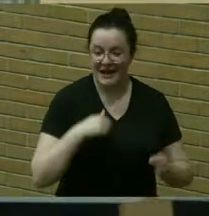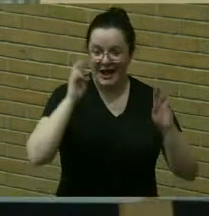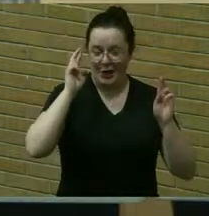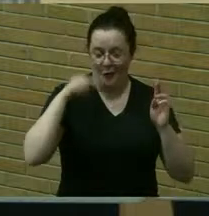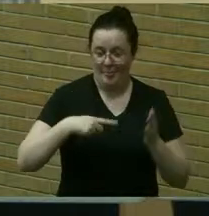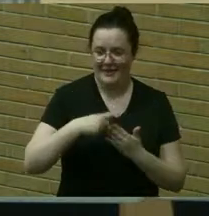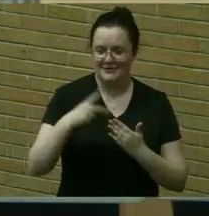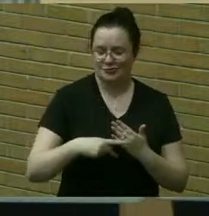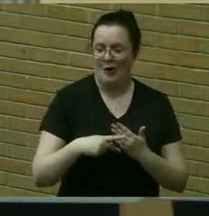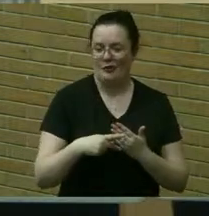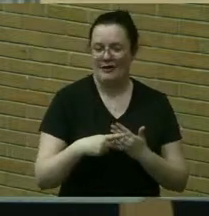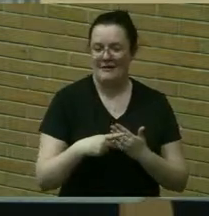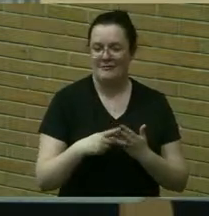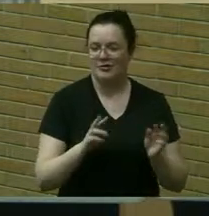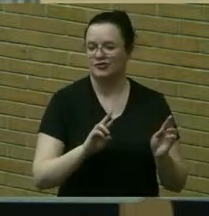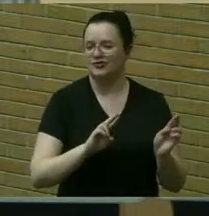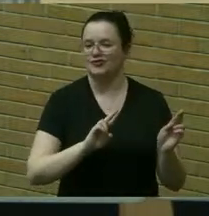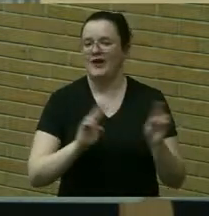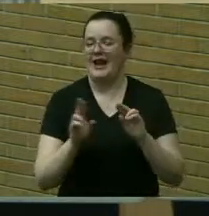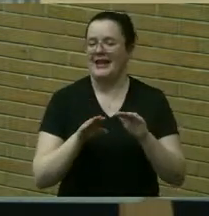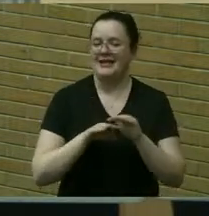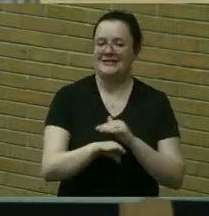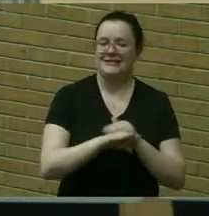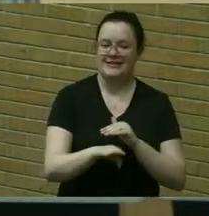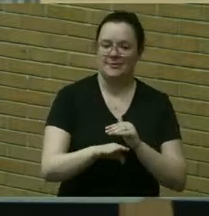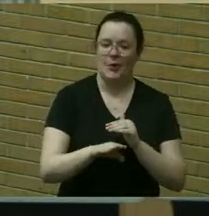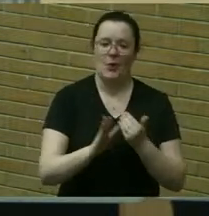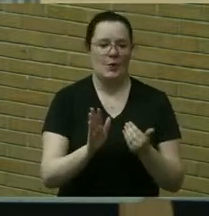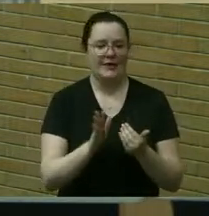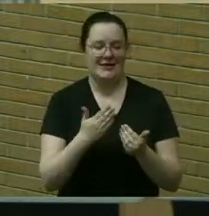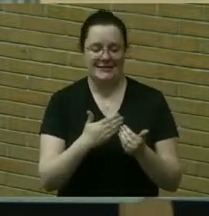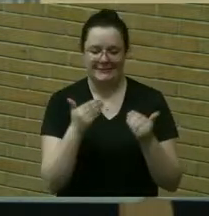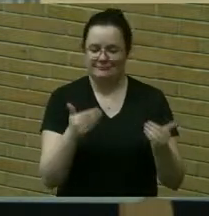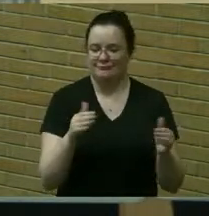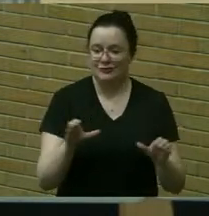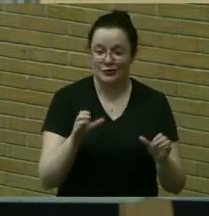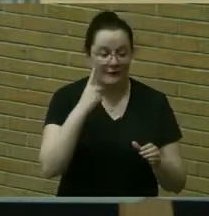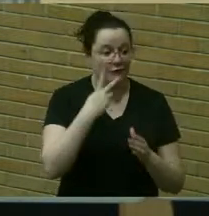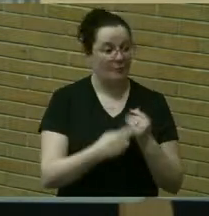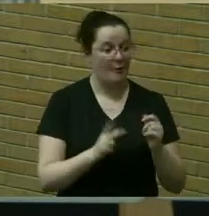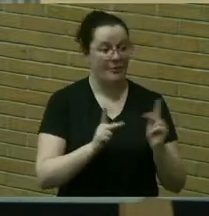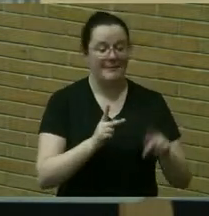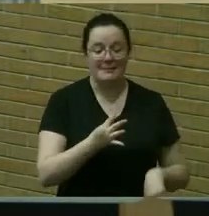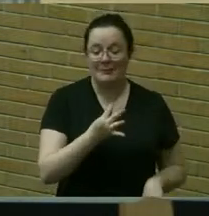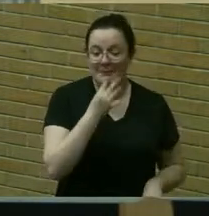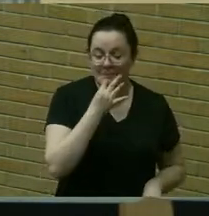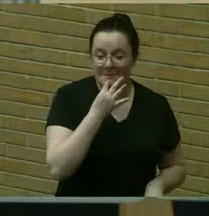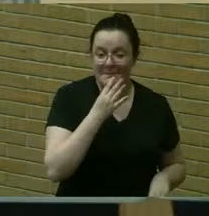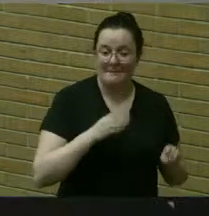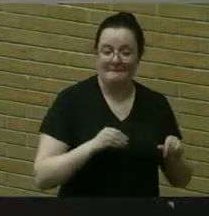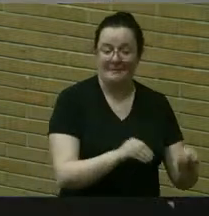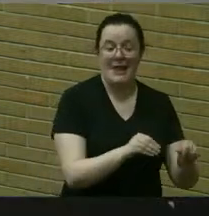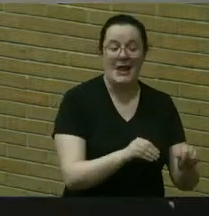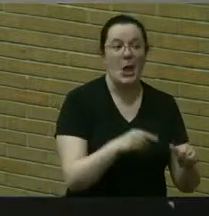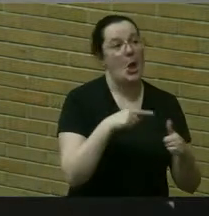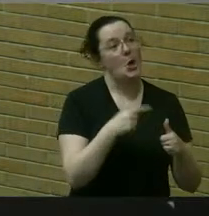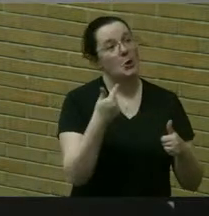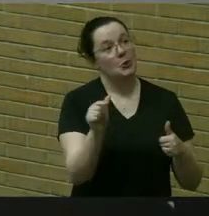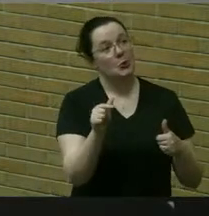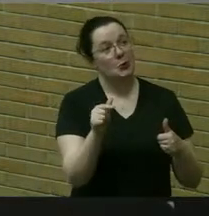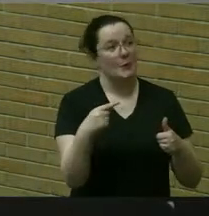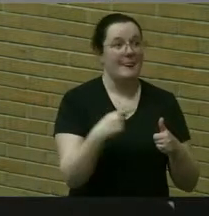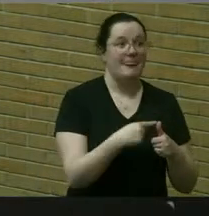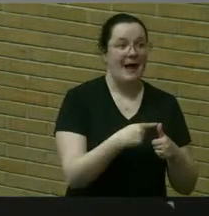that is readily accessible to both green thumbs and brownish absolutely